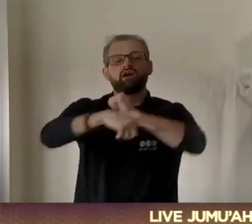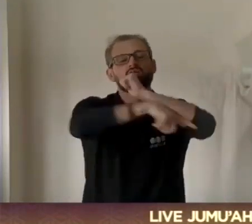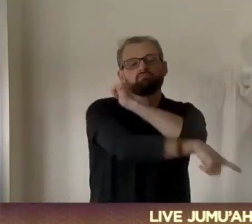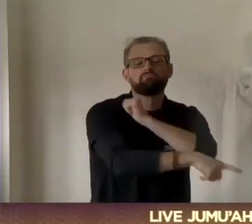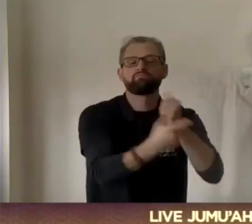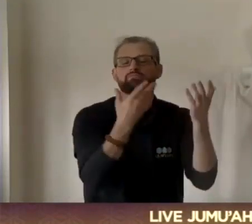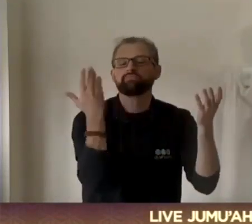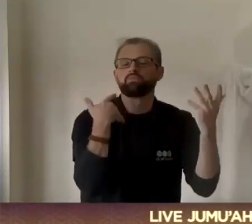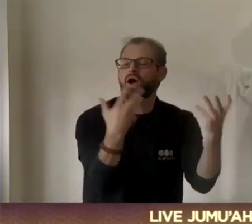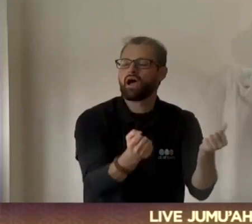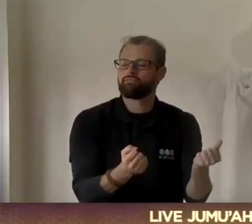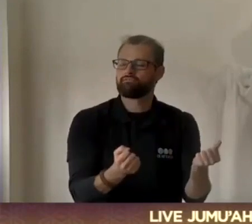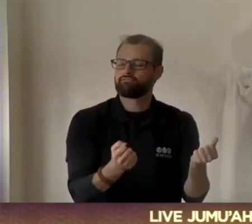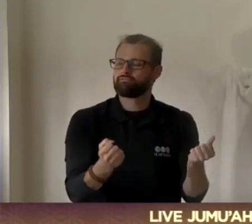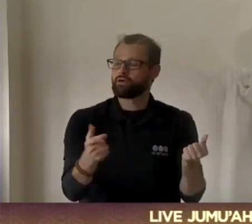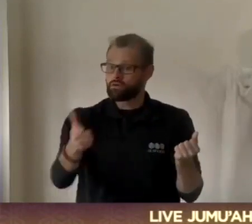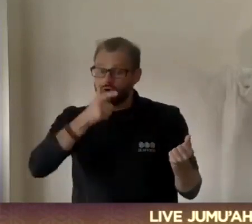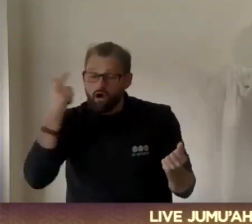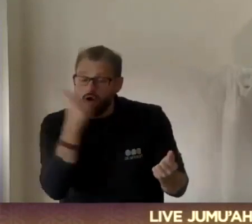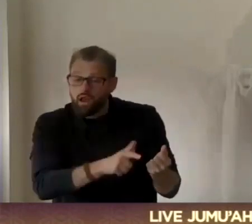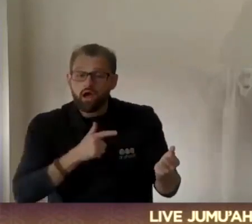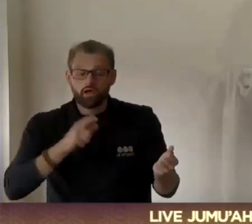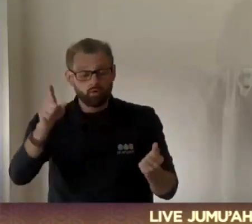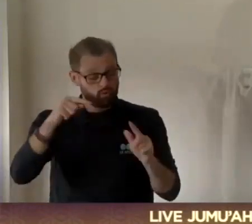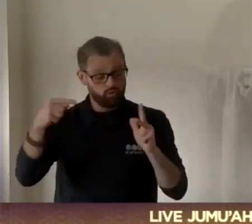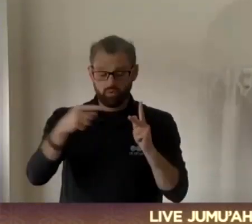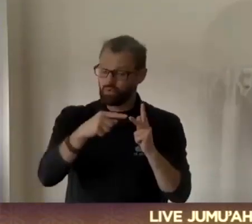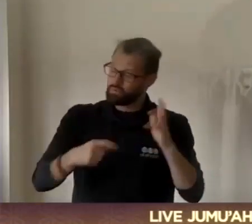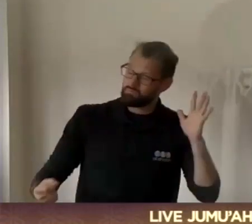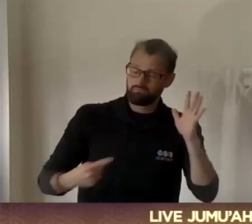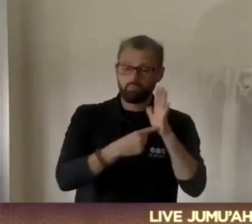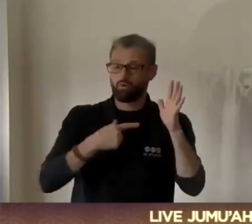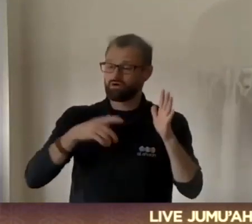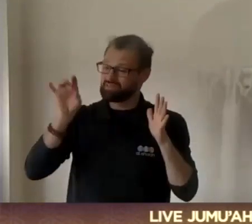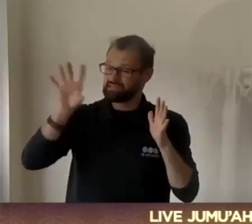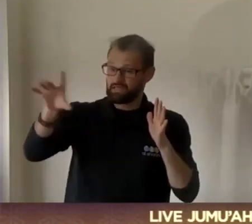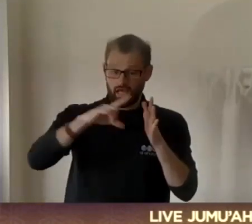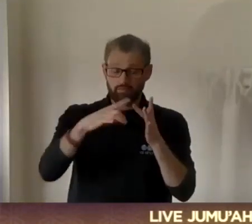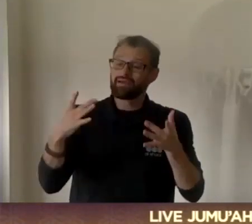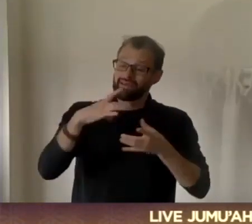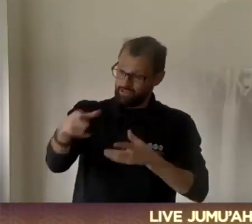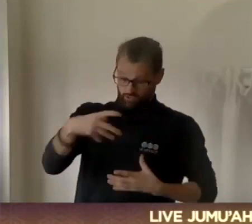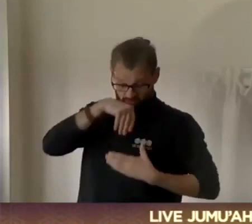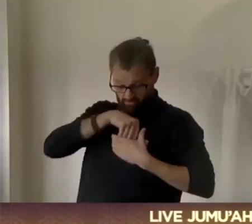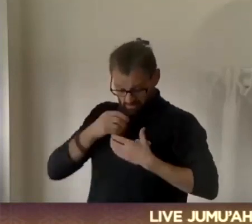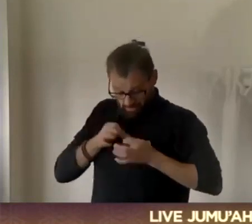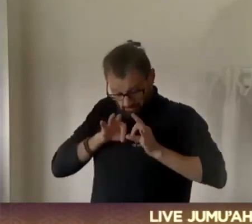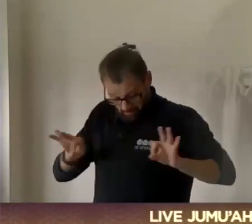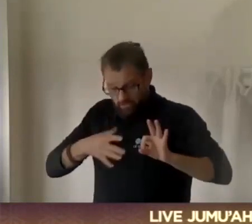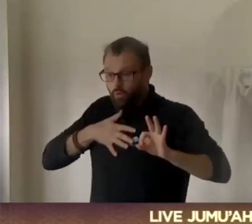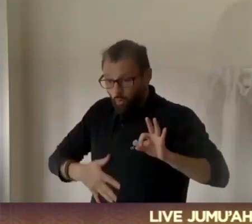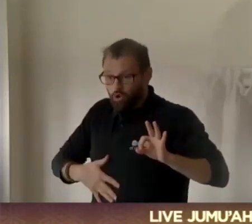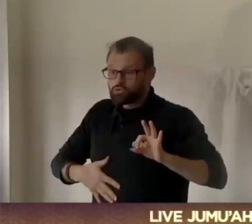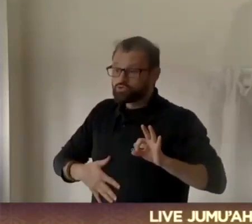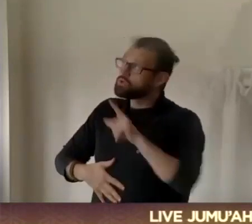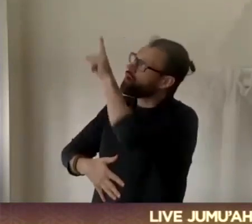Subhanallah. That is a pillar of Islam and it is one of the ingredients of peace. You want peace? You have to share what